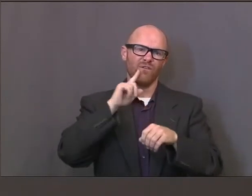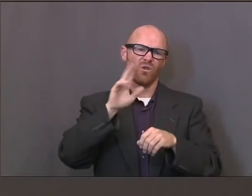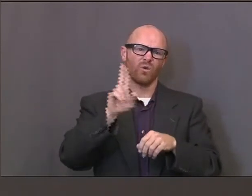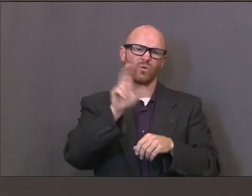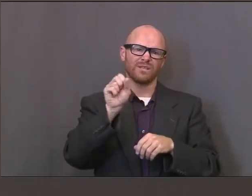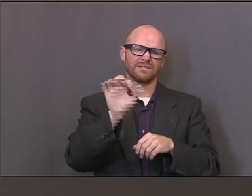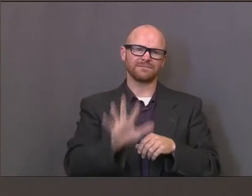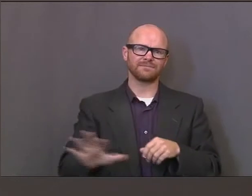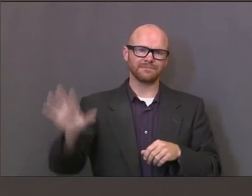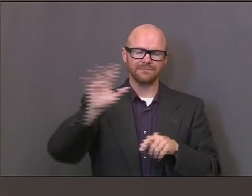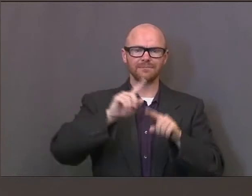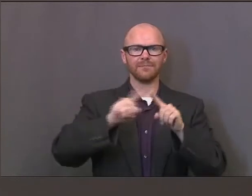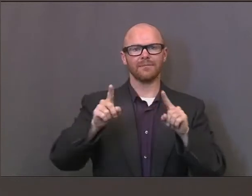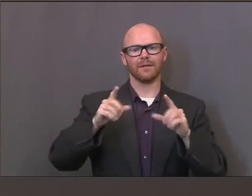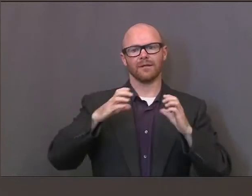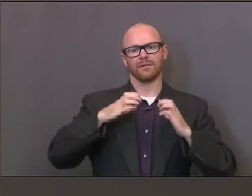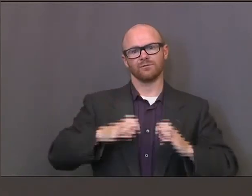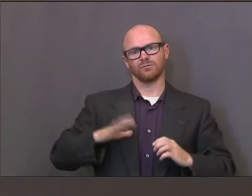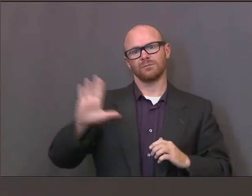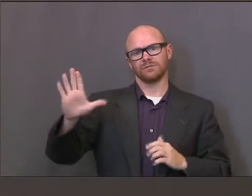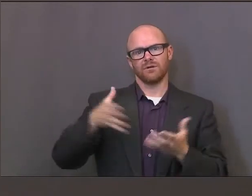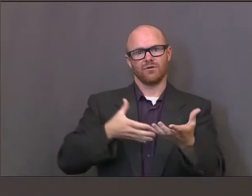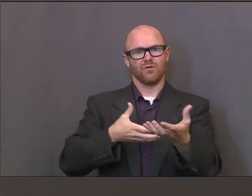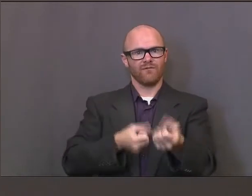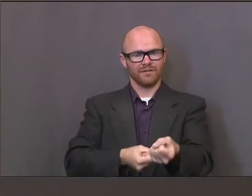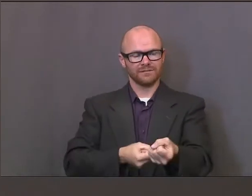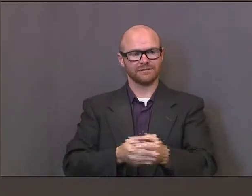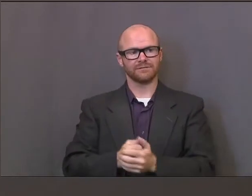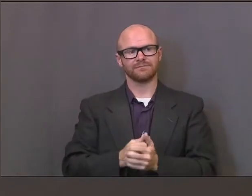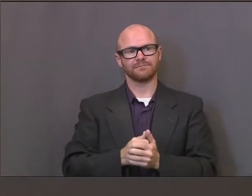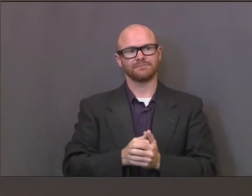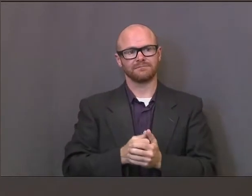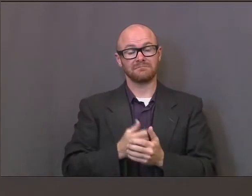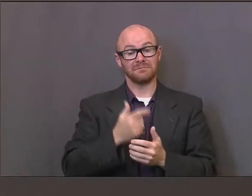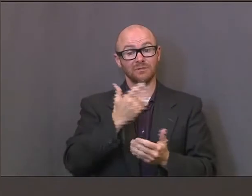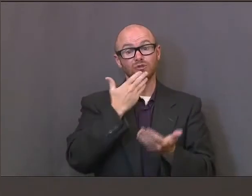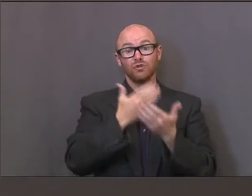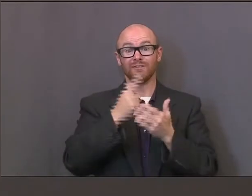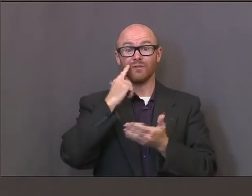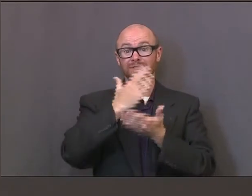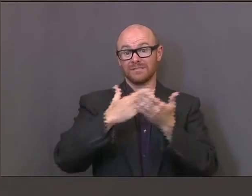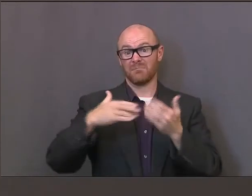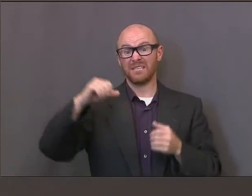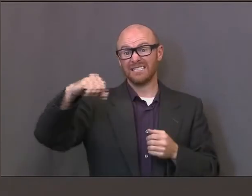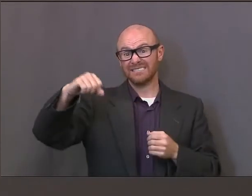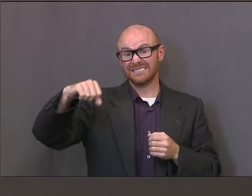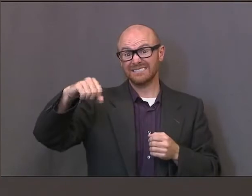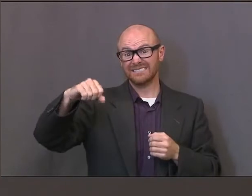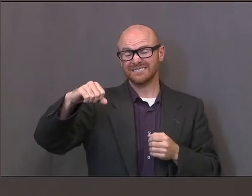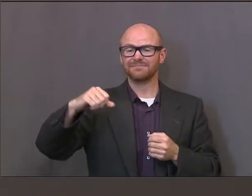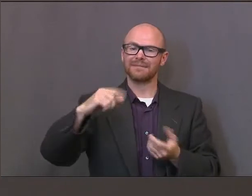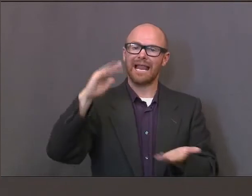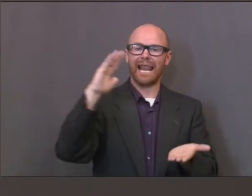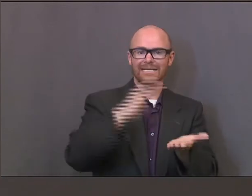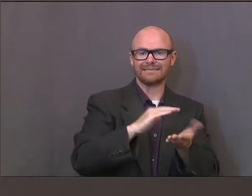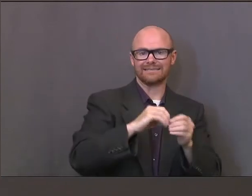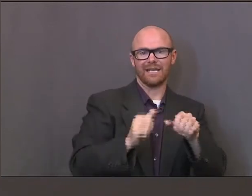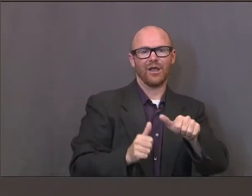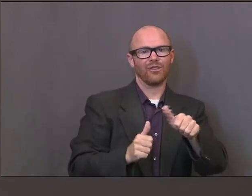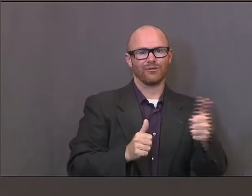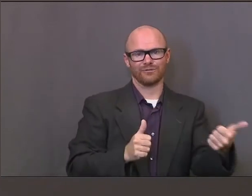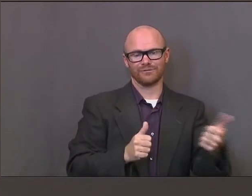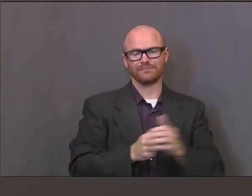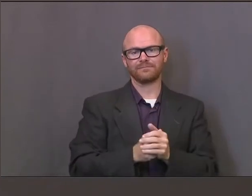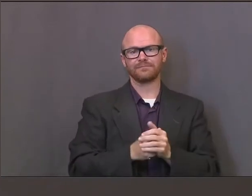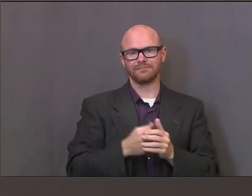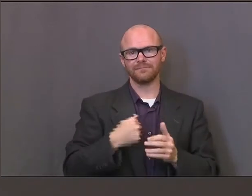consumer confidence, you know, is good in some areas and maybe a little less in others. We